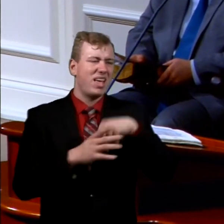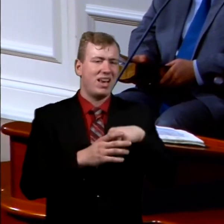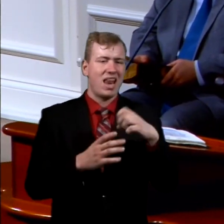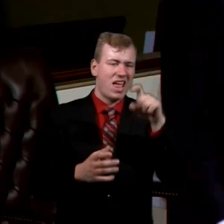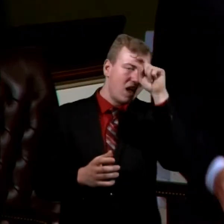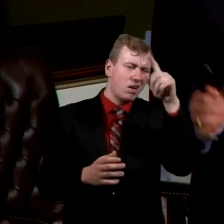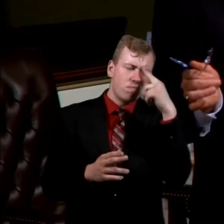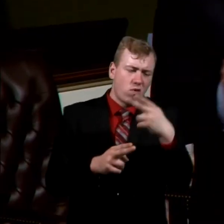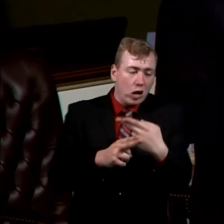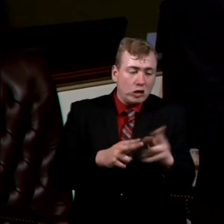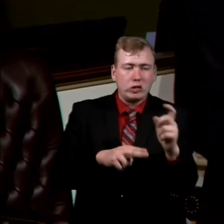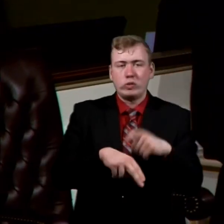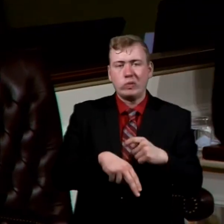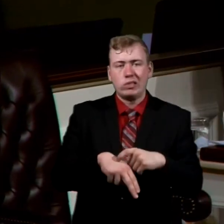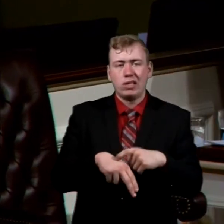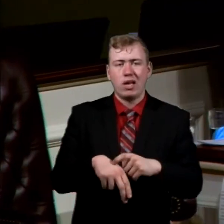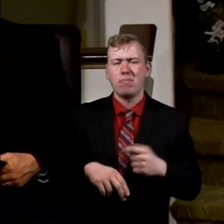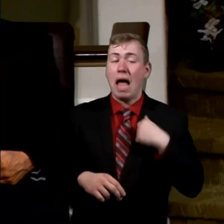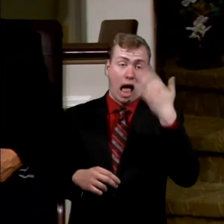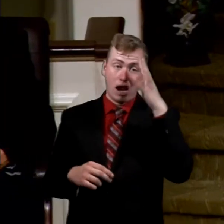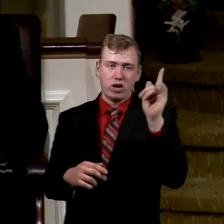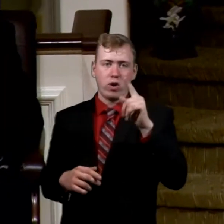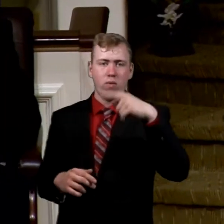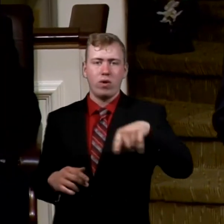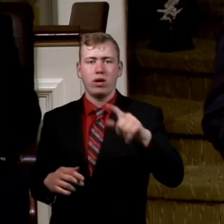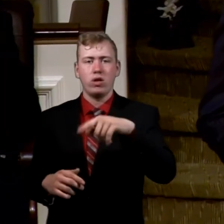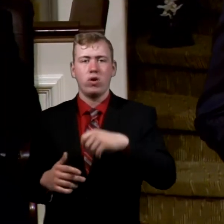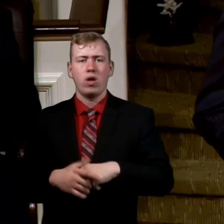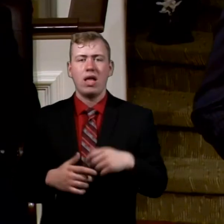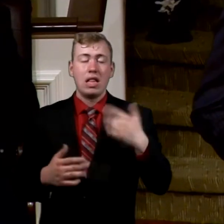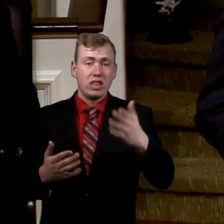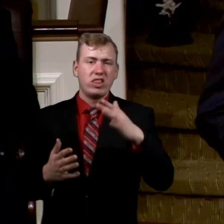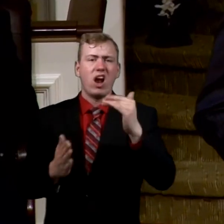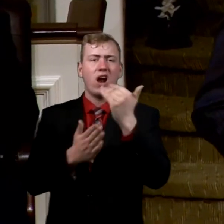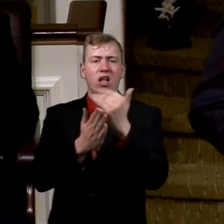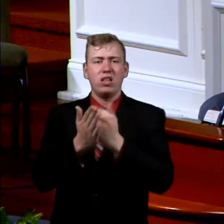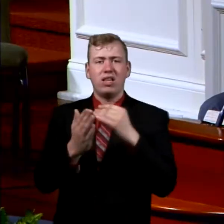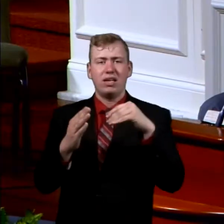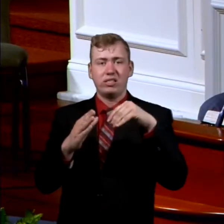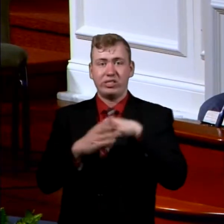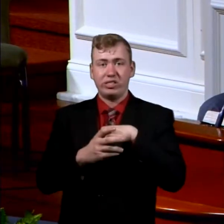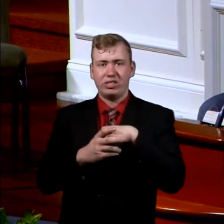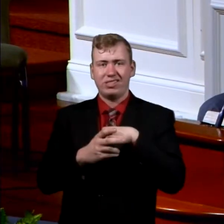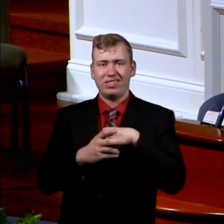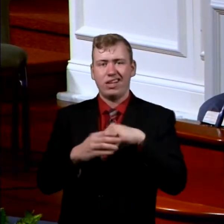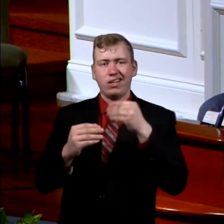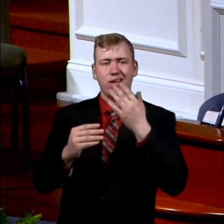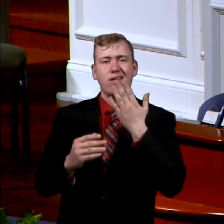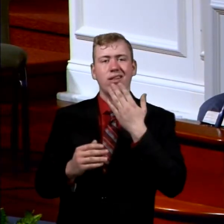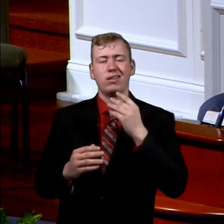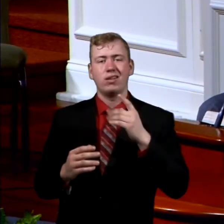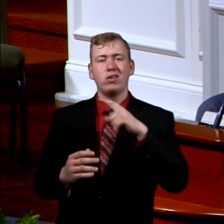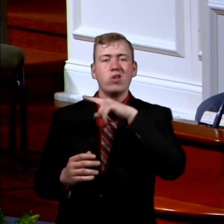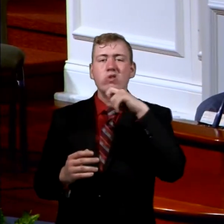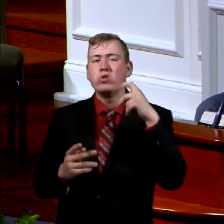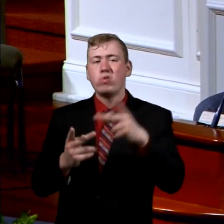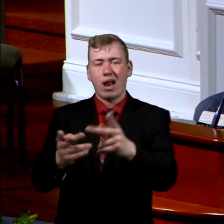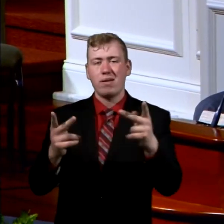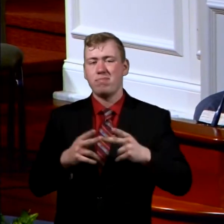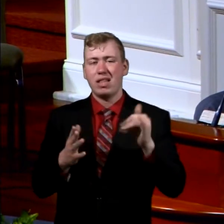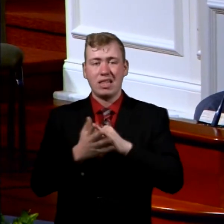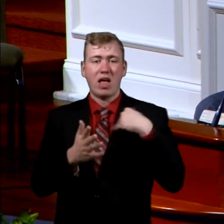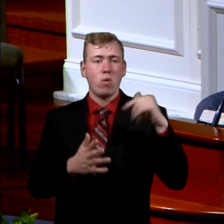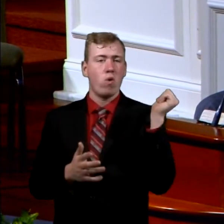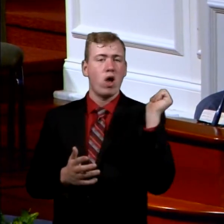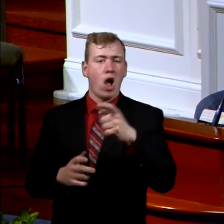desert. I don't know where you are, but I will tell you, there are lessons in the wilderness that all of us need to learn. Well, look at your